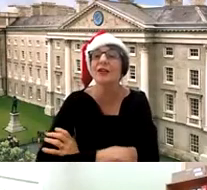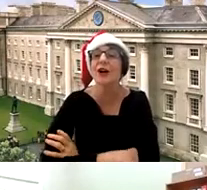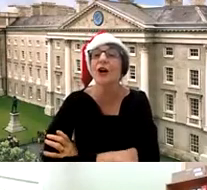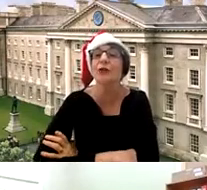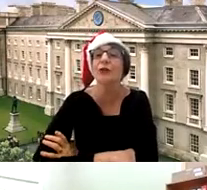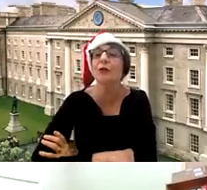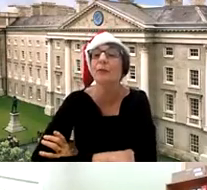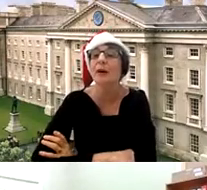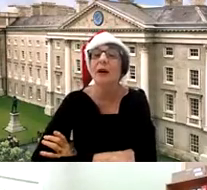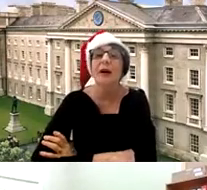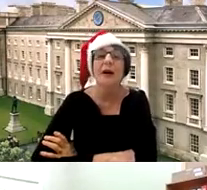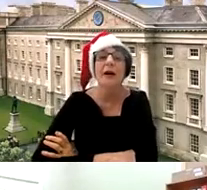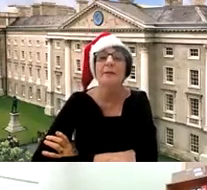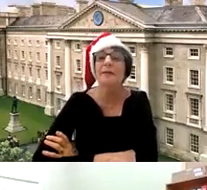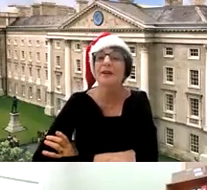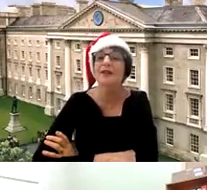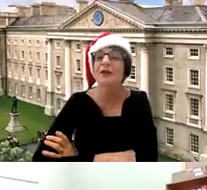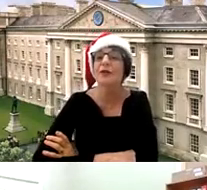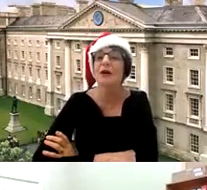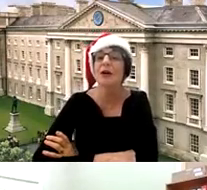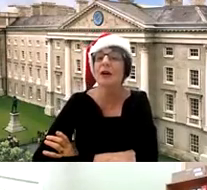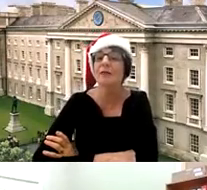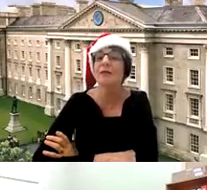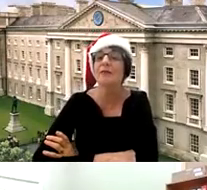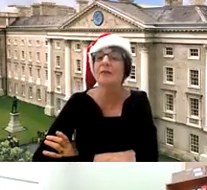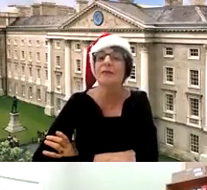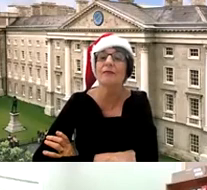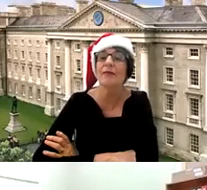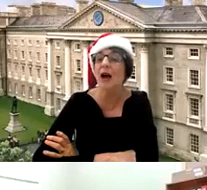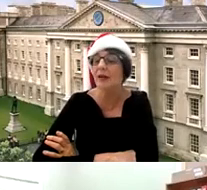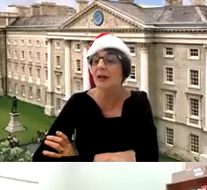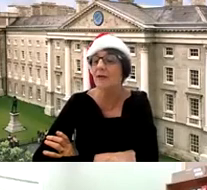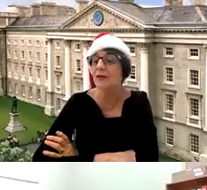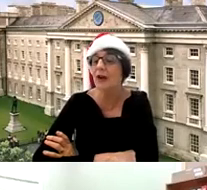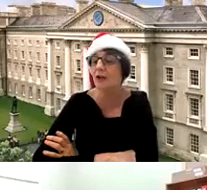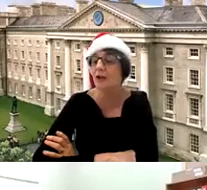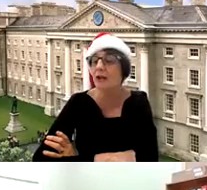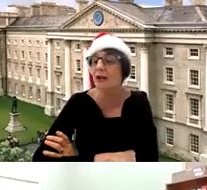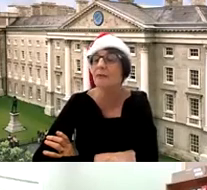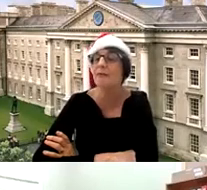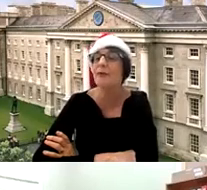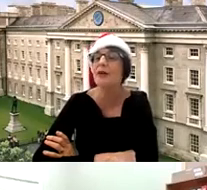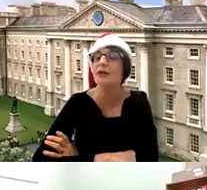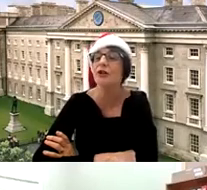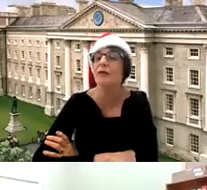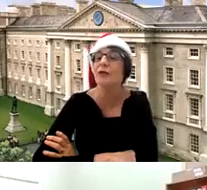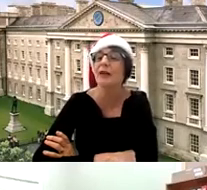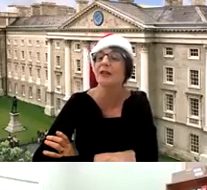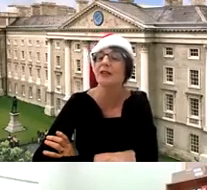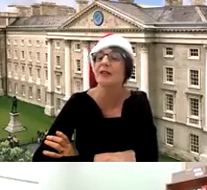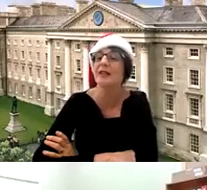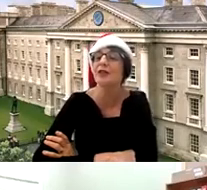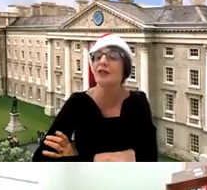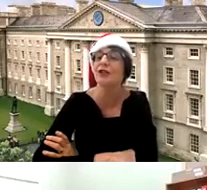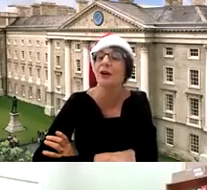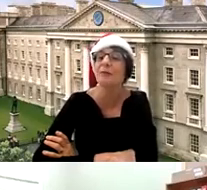that's on on the group um so um and if not um brendan do you have you anything